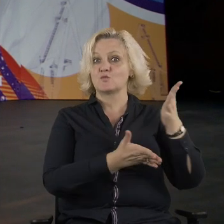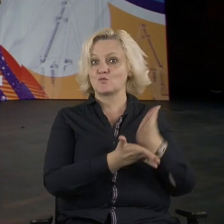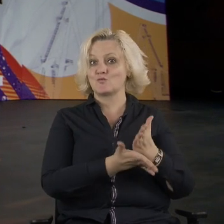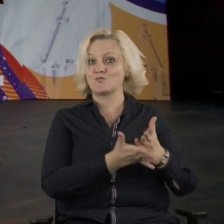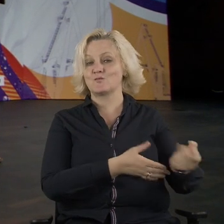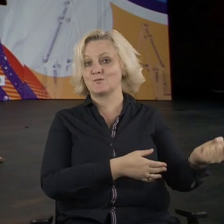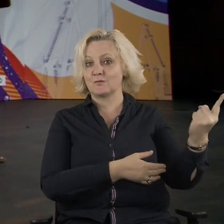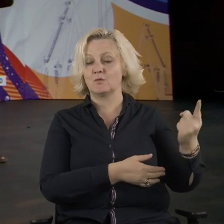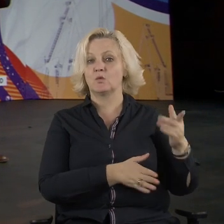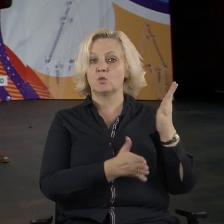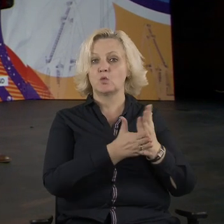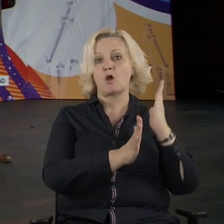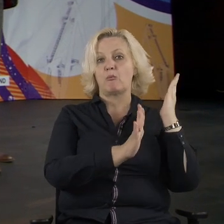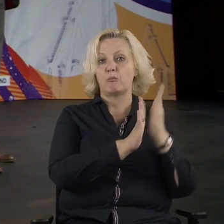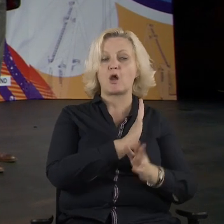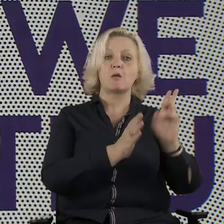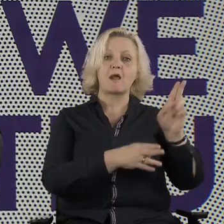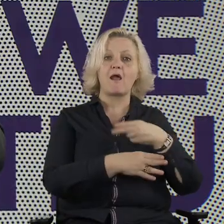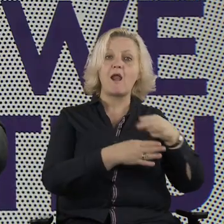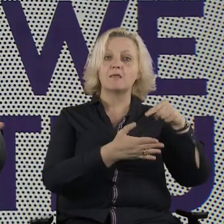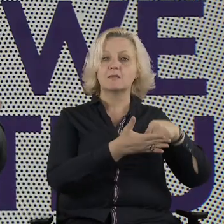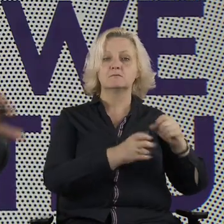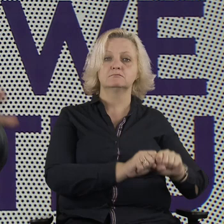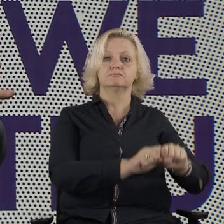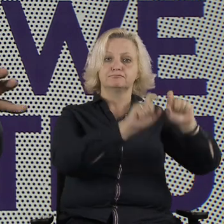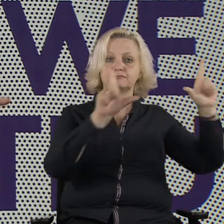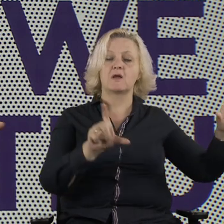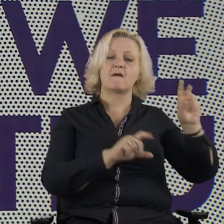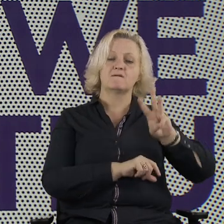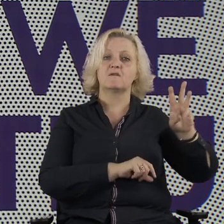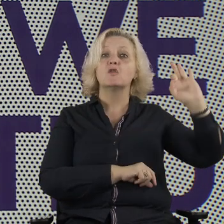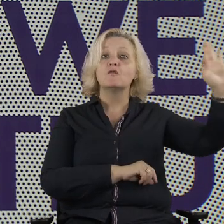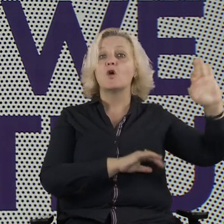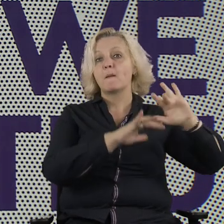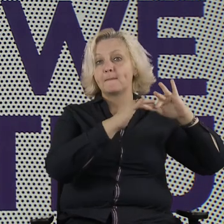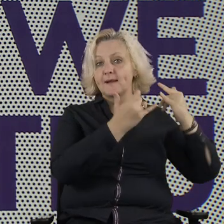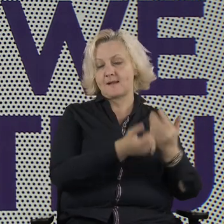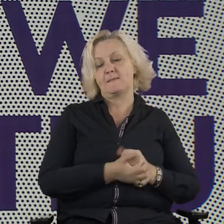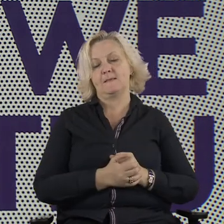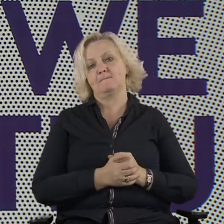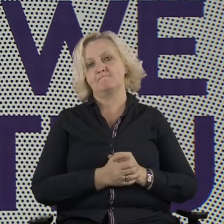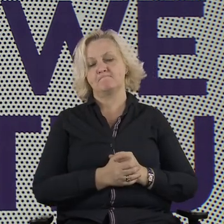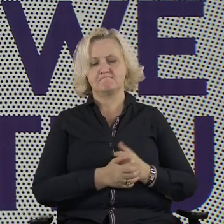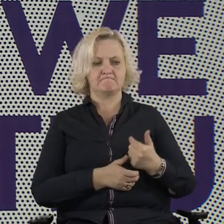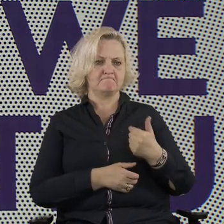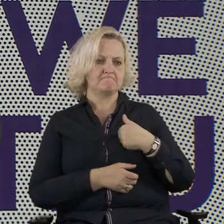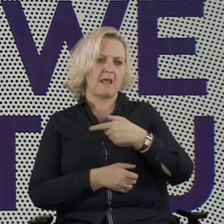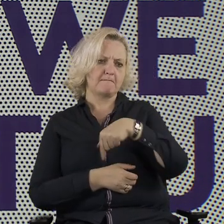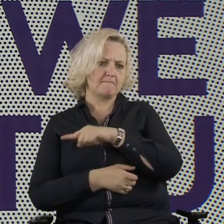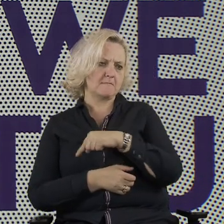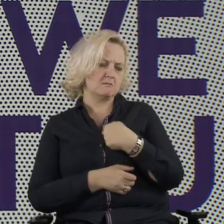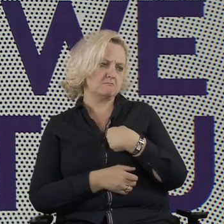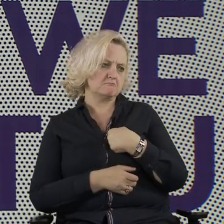website instead. Also, in hindsight, I think we were overly optimistic, too enthusiastic about the whole idea and might have gotten the